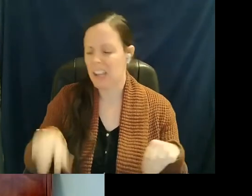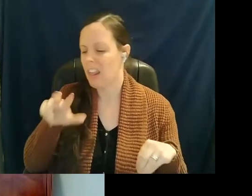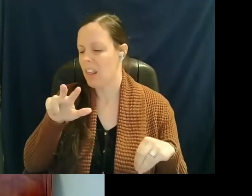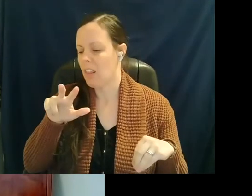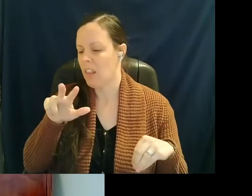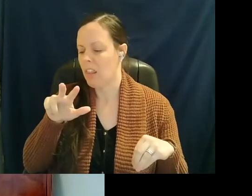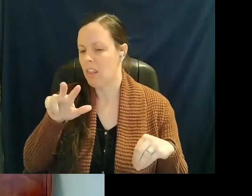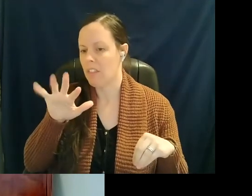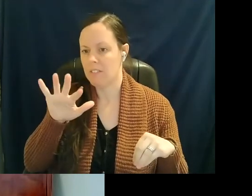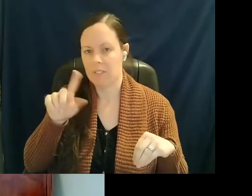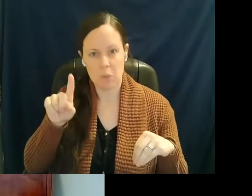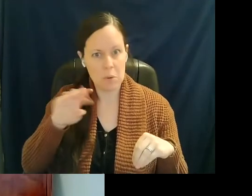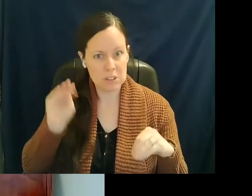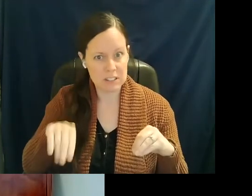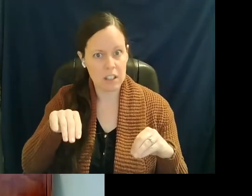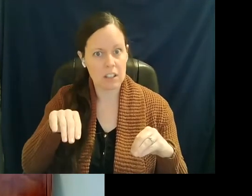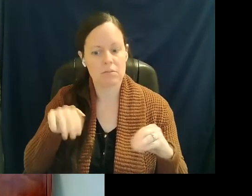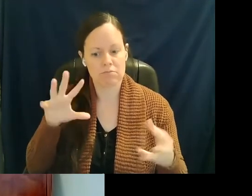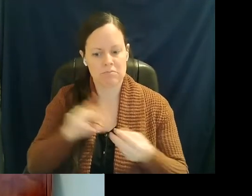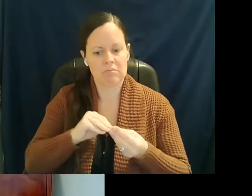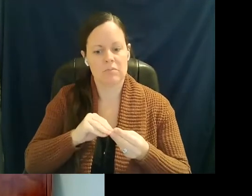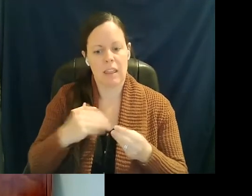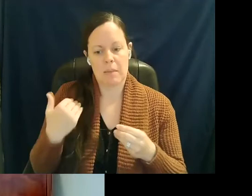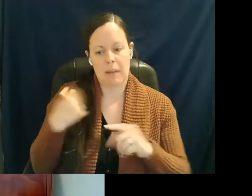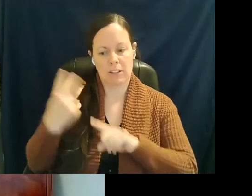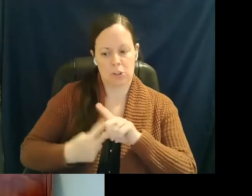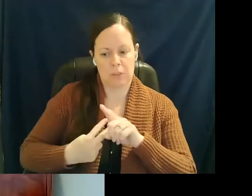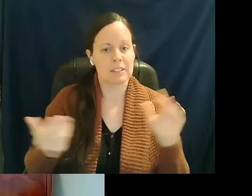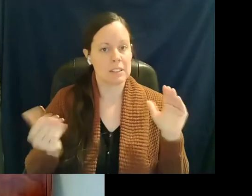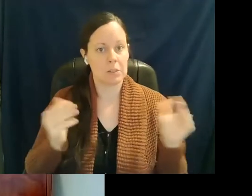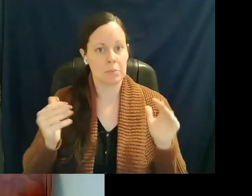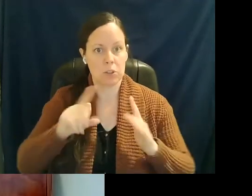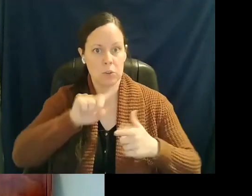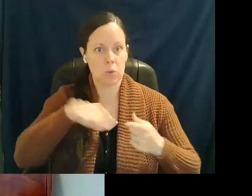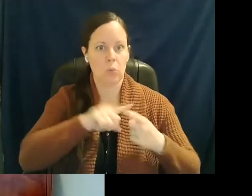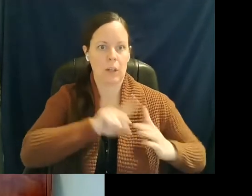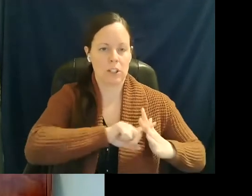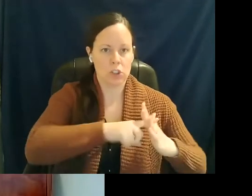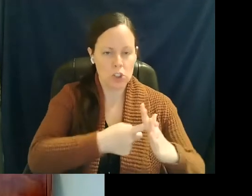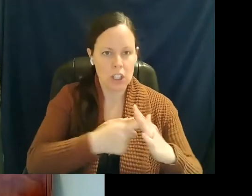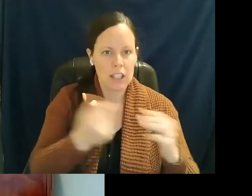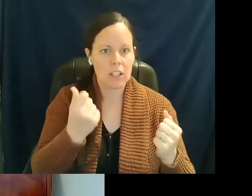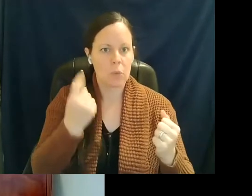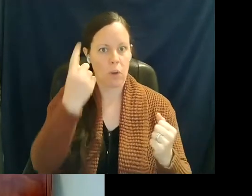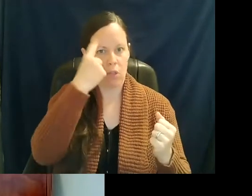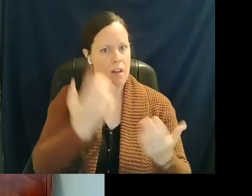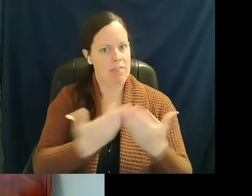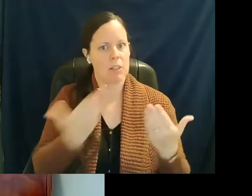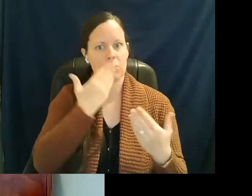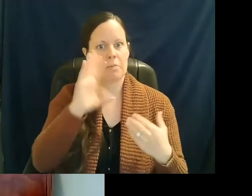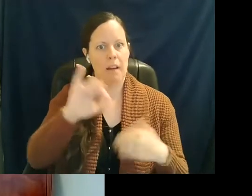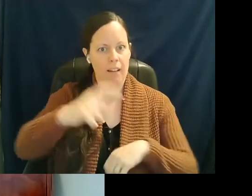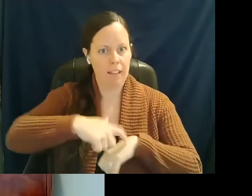transports we had have occurred just in the last two months as compared to when this all began when we thought things were really bad. Obviously,